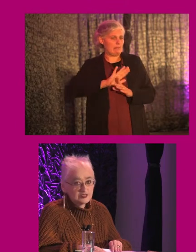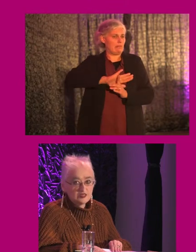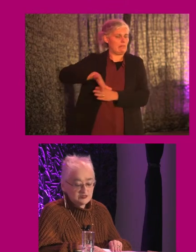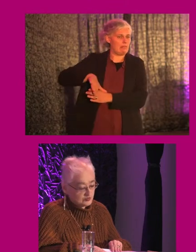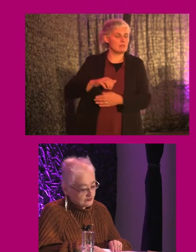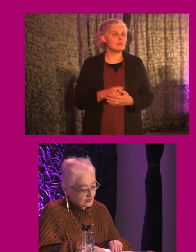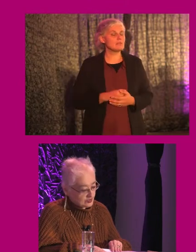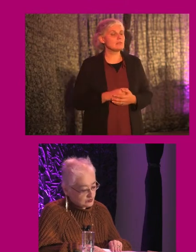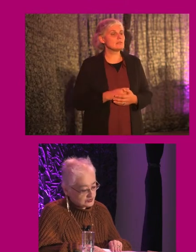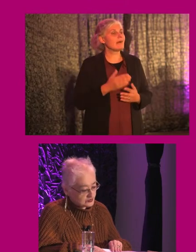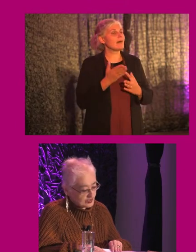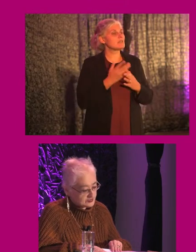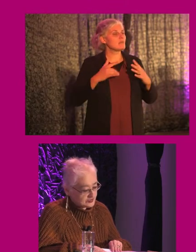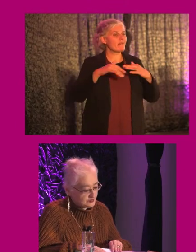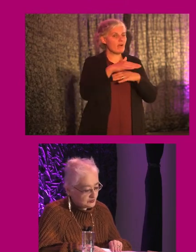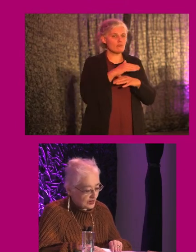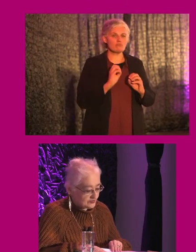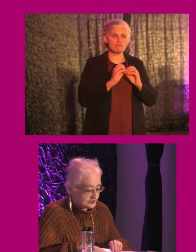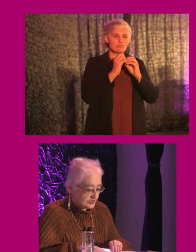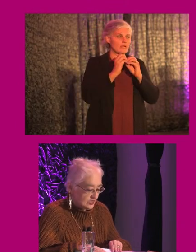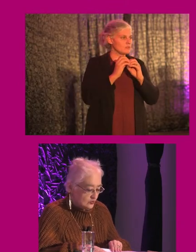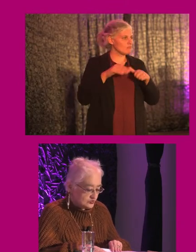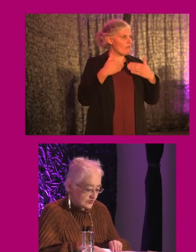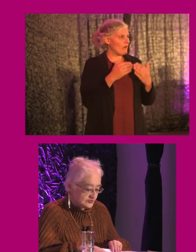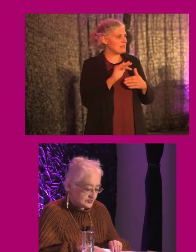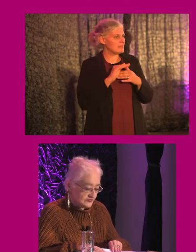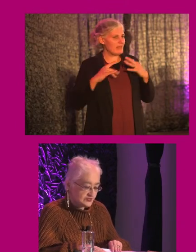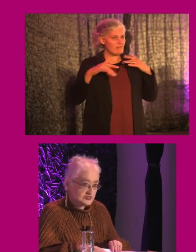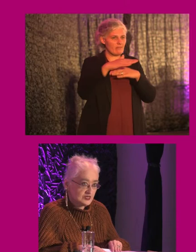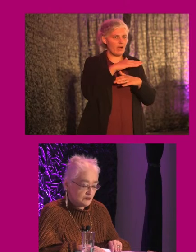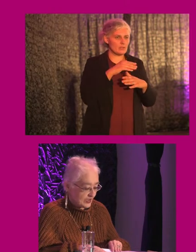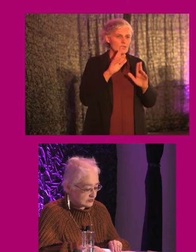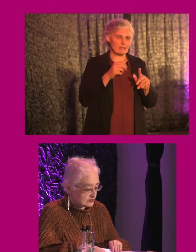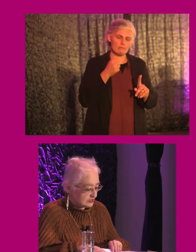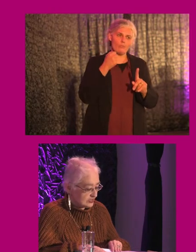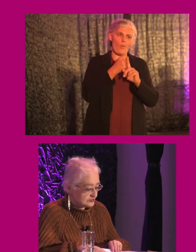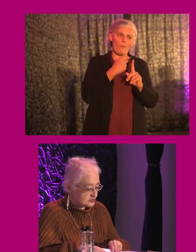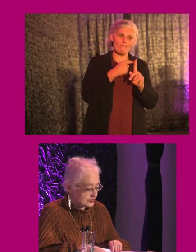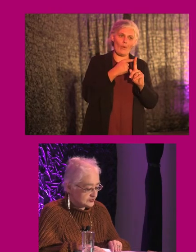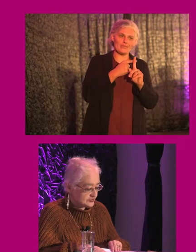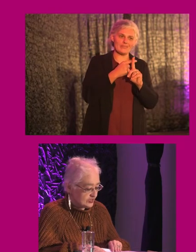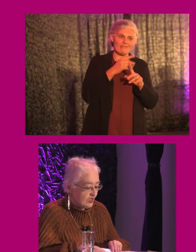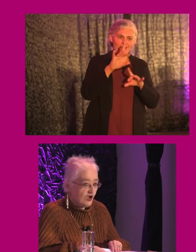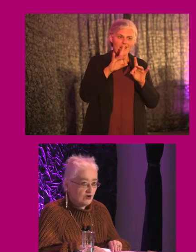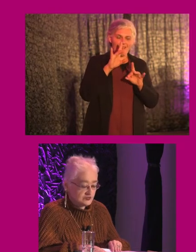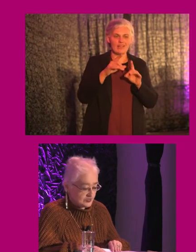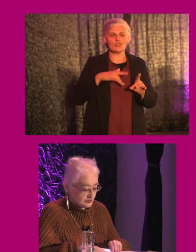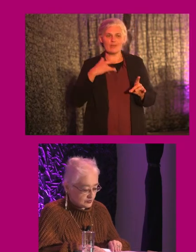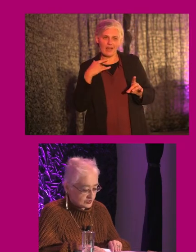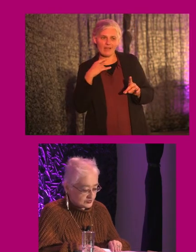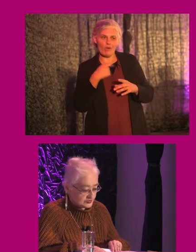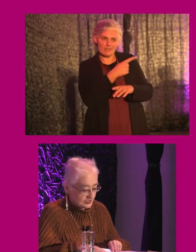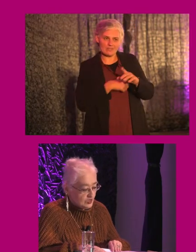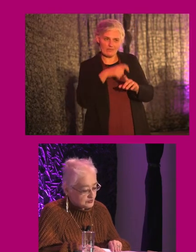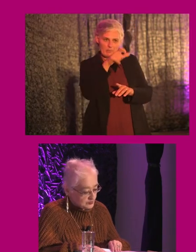Inaccessible environments create disabling barriers which have a significant impact on the lives and choices of disabled